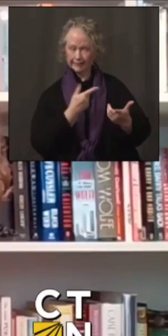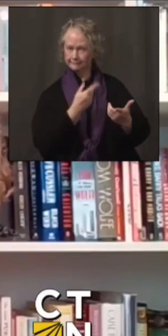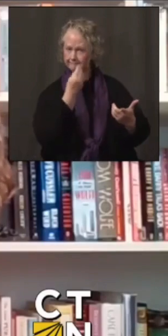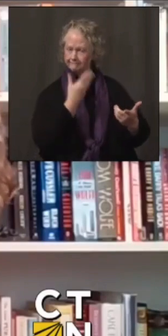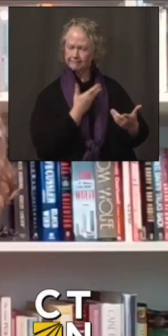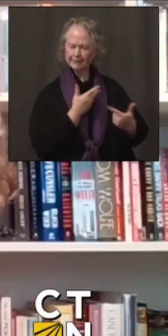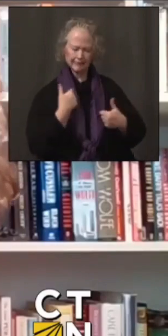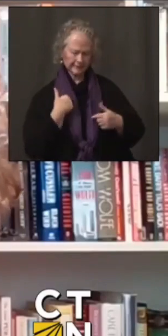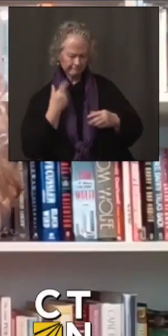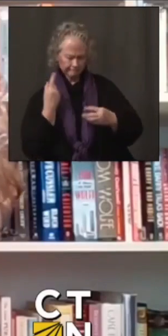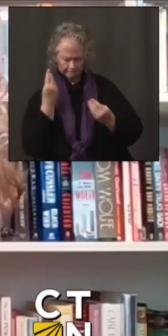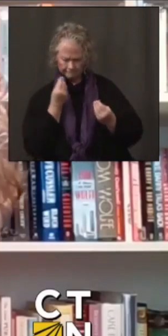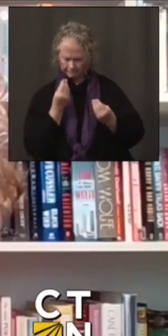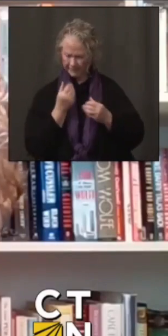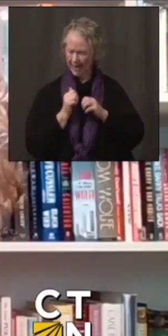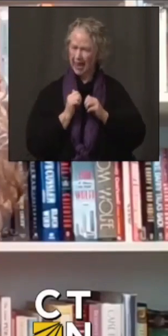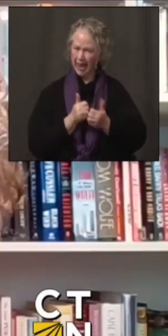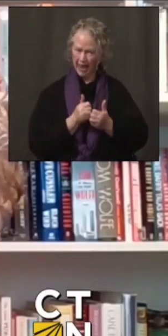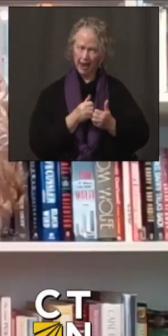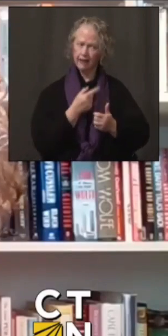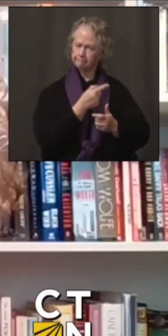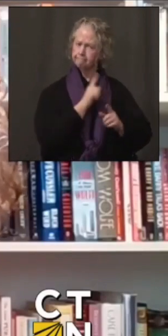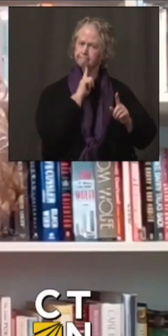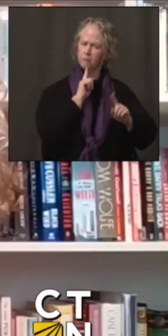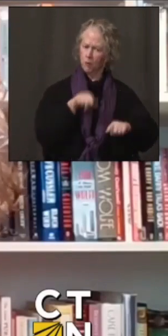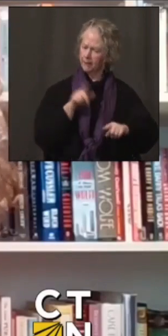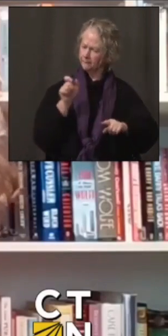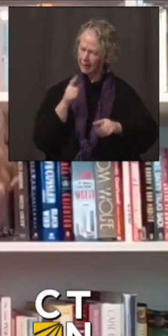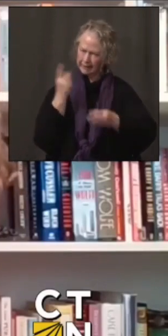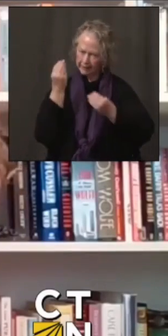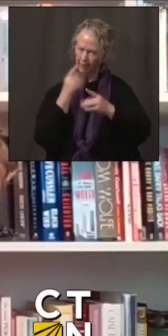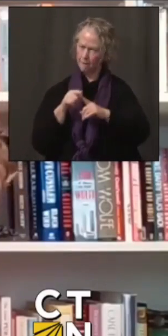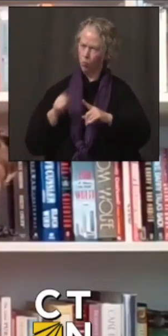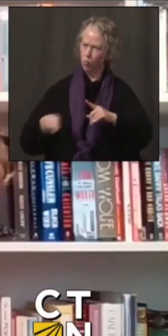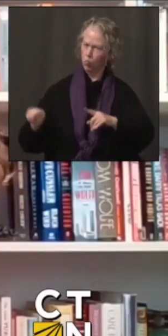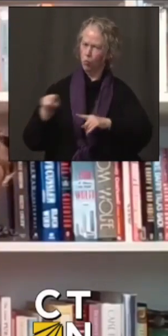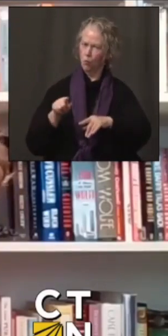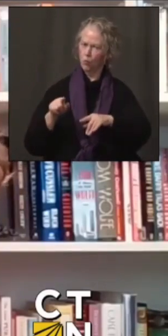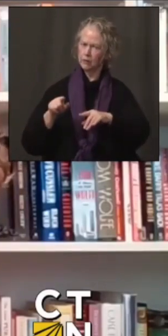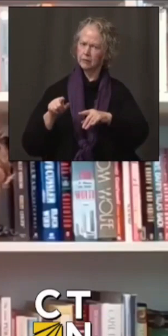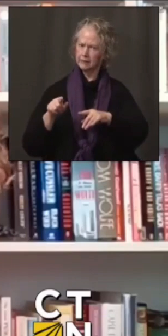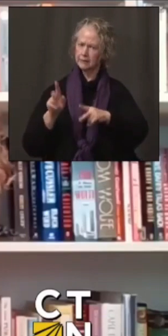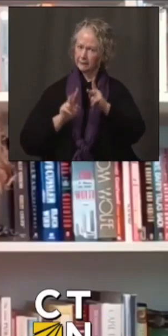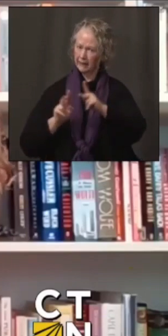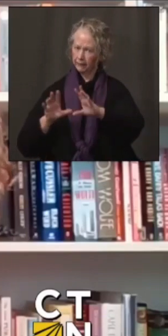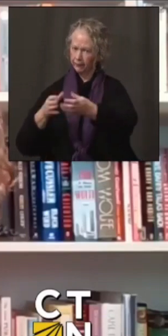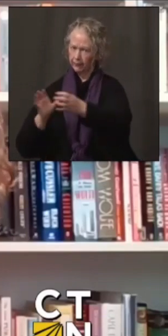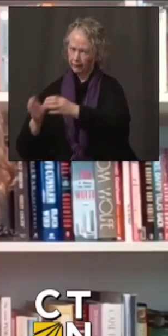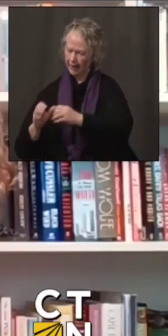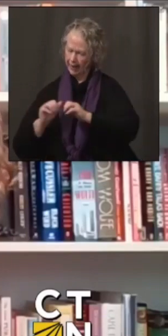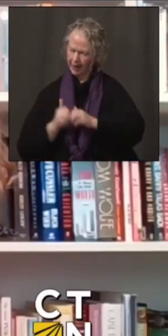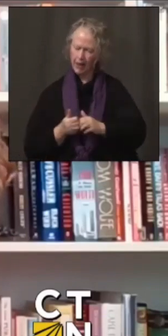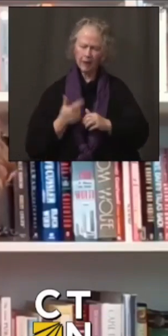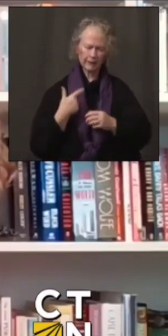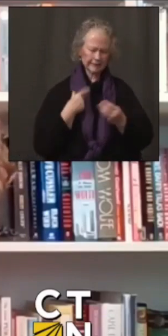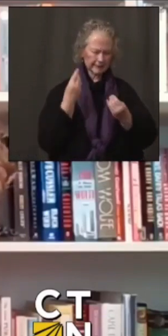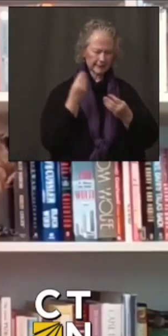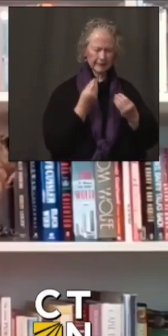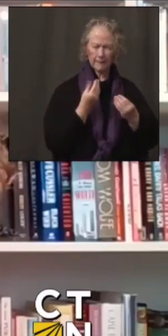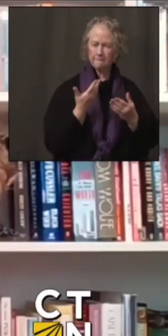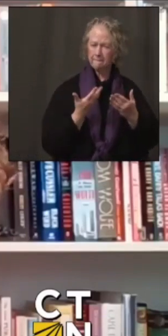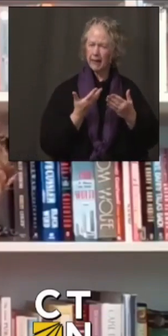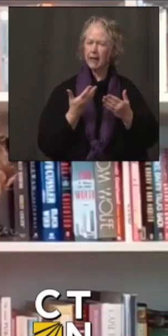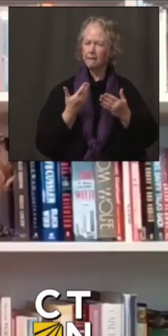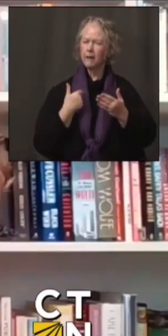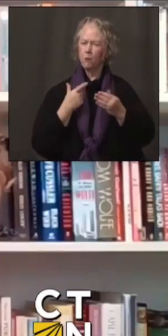have made sure that that is a priority in their considerations and are looking at a potential addition or two